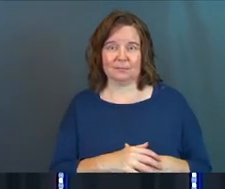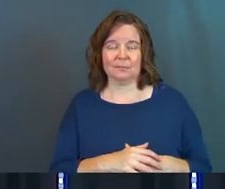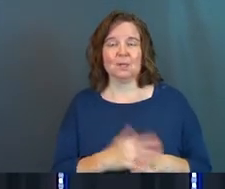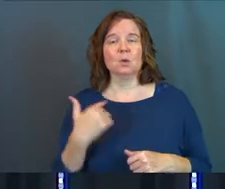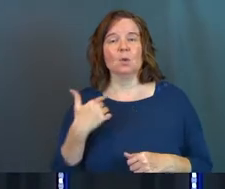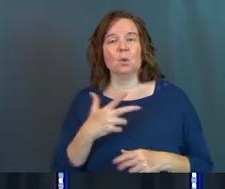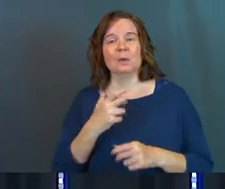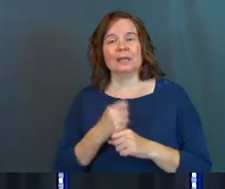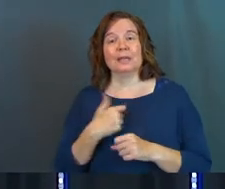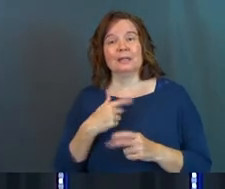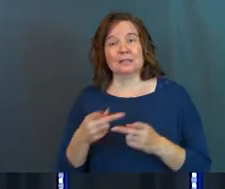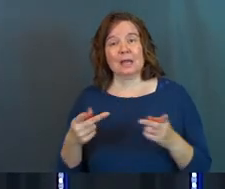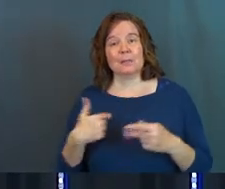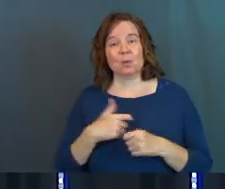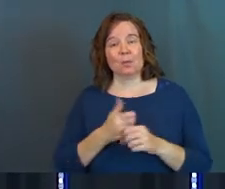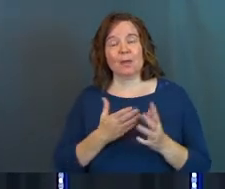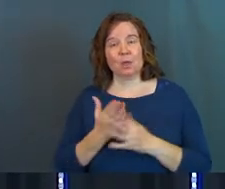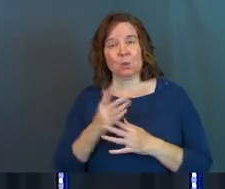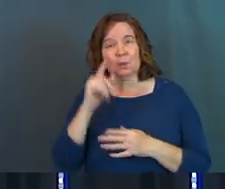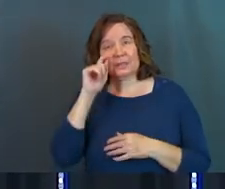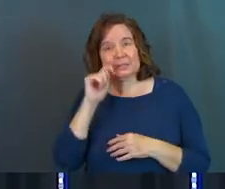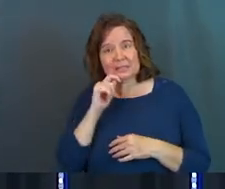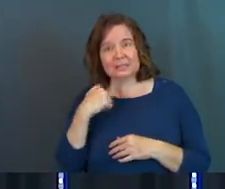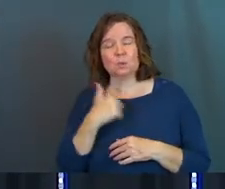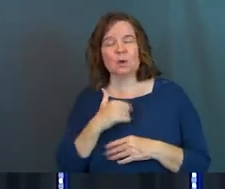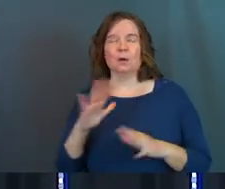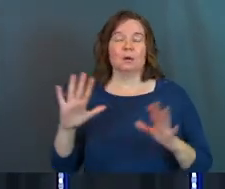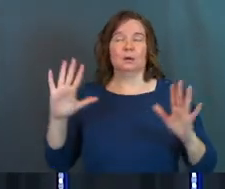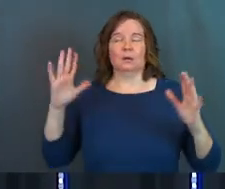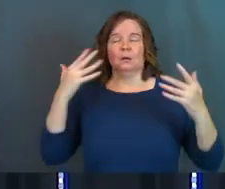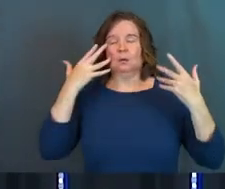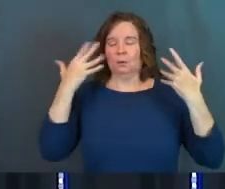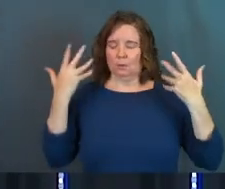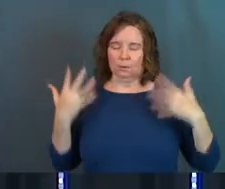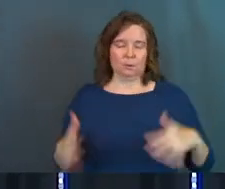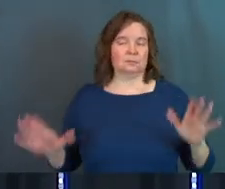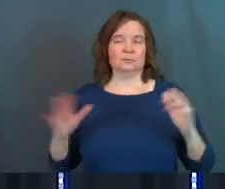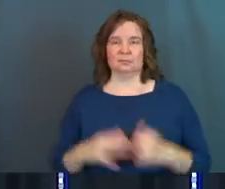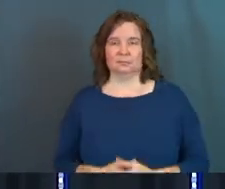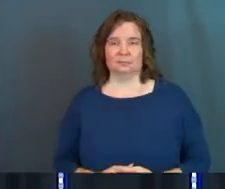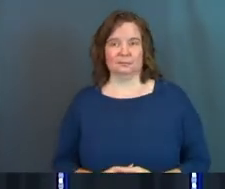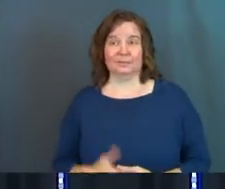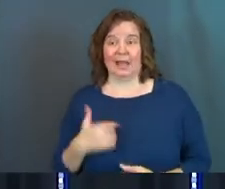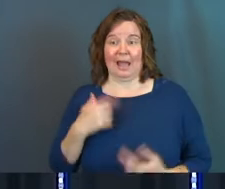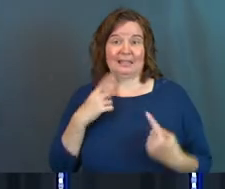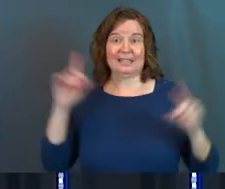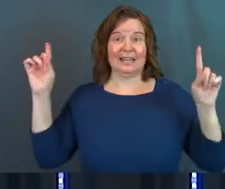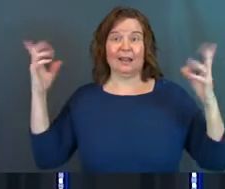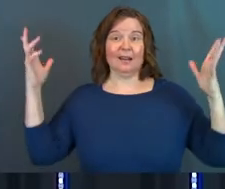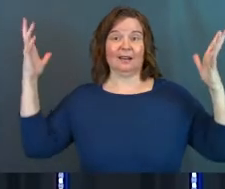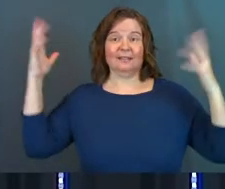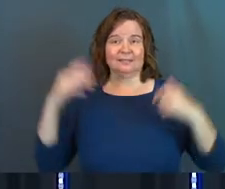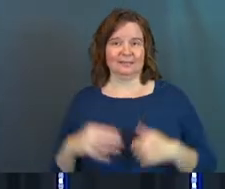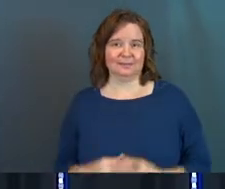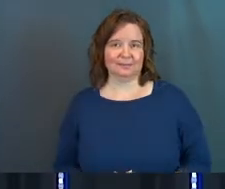And so we get to that spot, we make it through our teens, and we're like, oh, I did it.